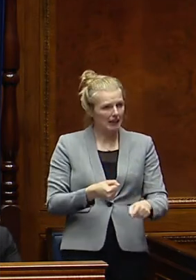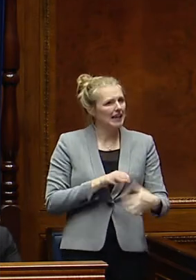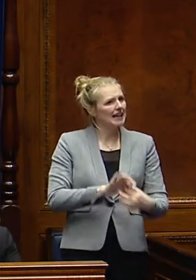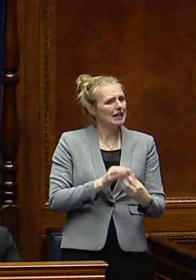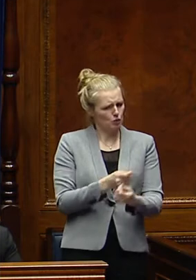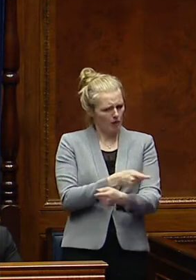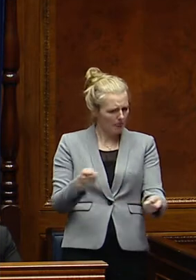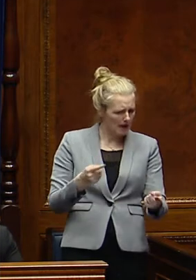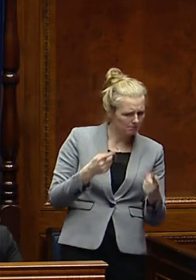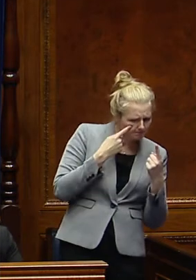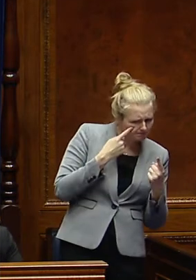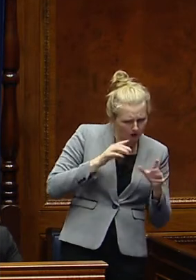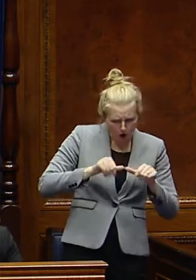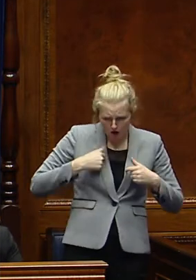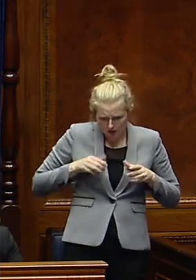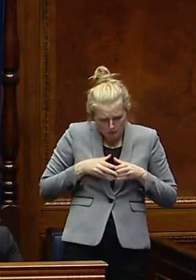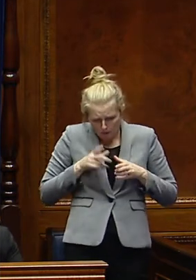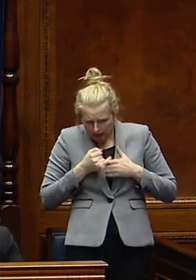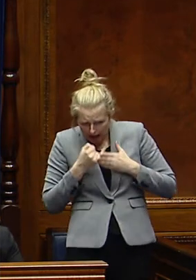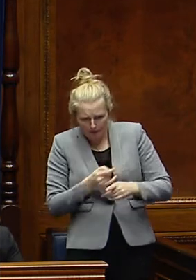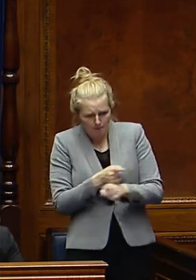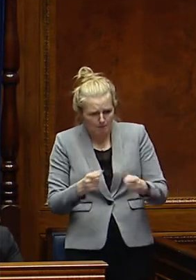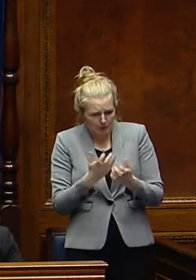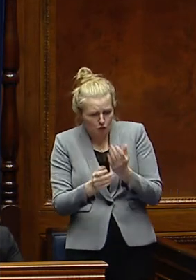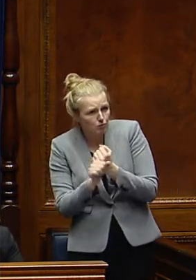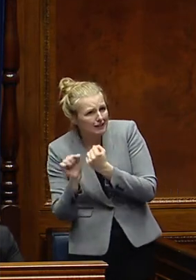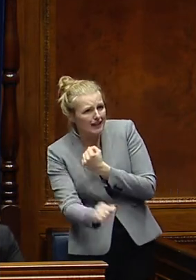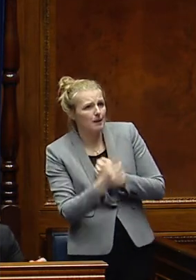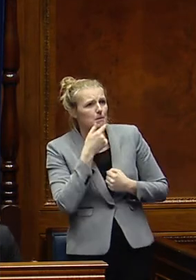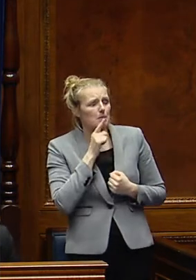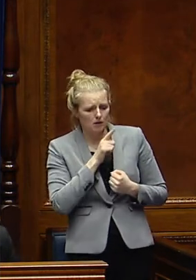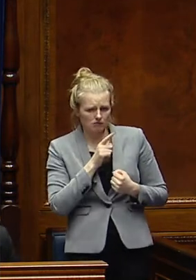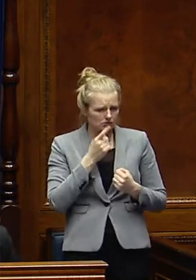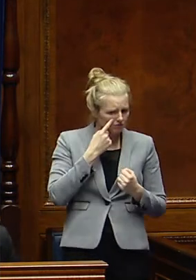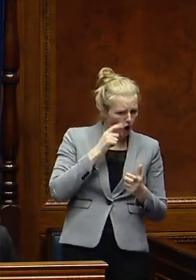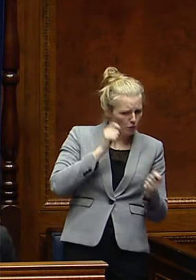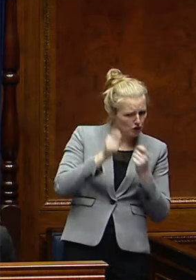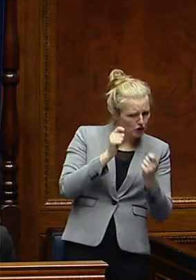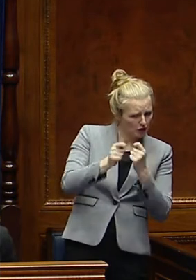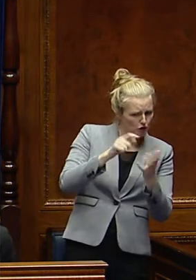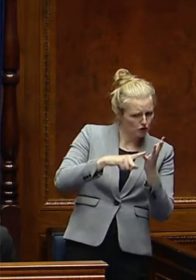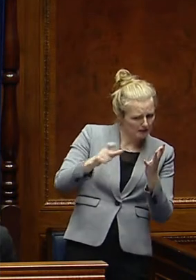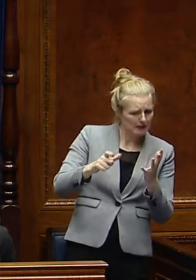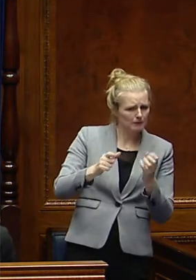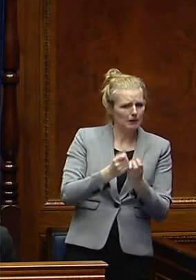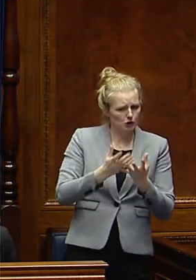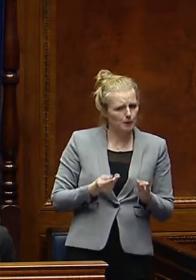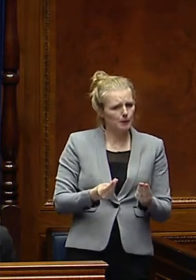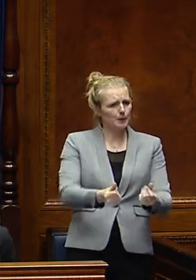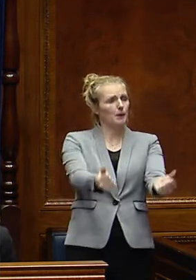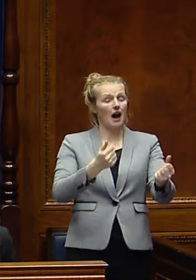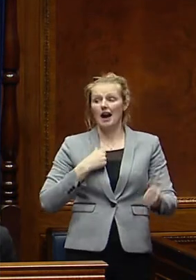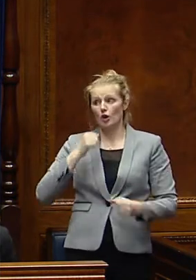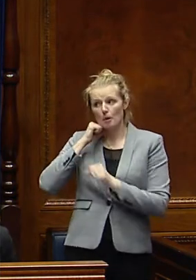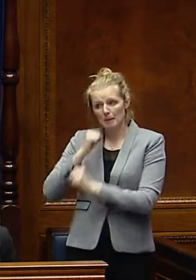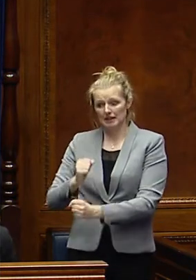to look at what we can do as a department in order to make protections, to look at changes that we can bring in around this issue. So I commit that I will